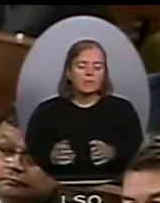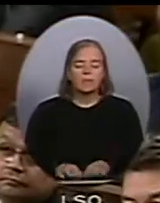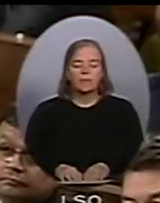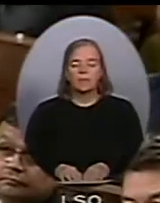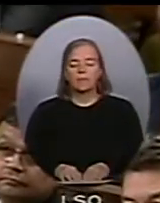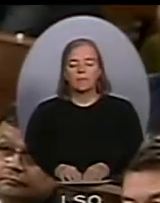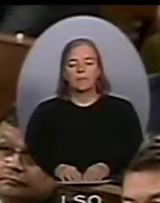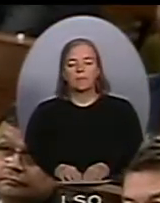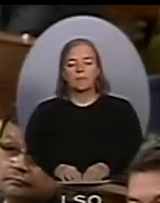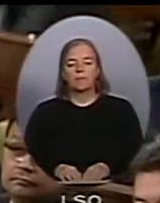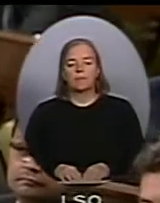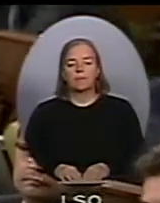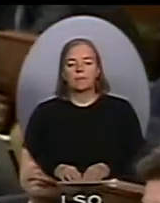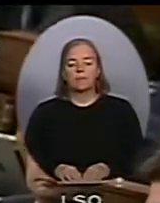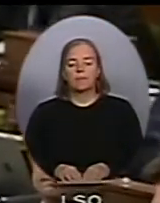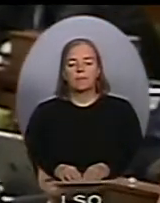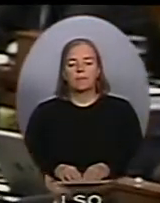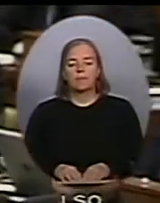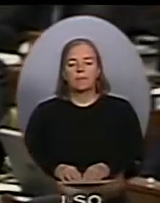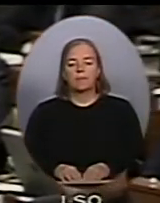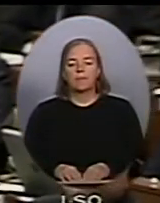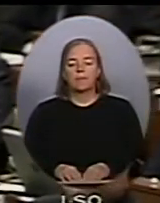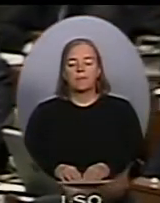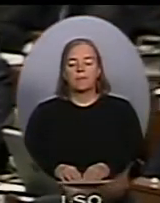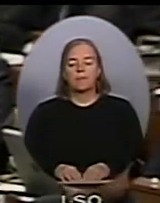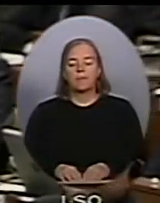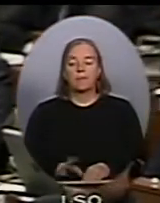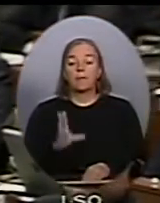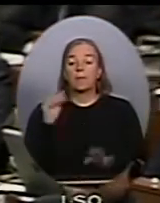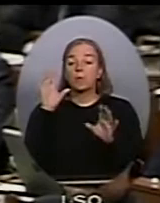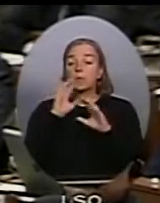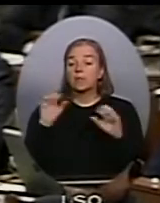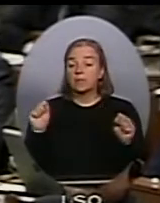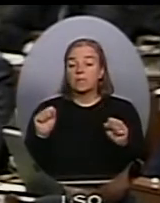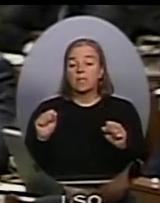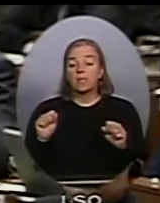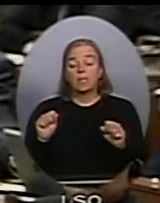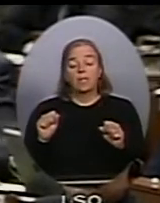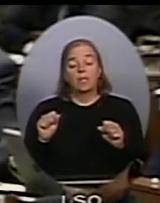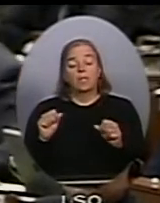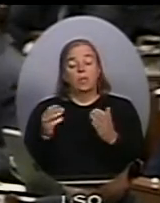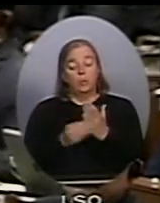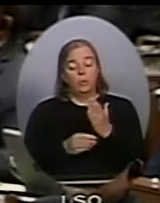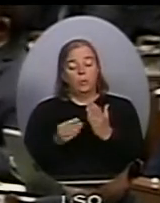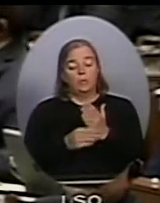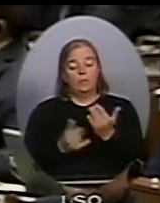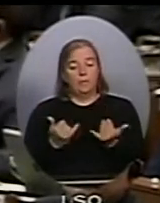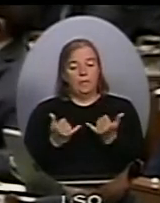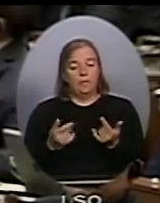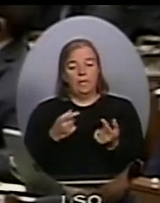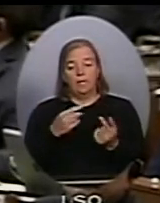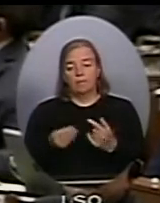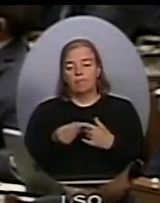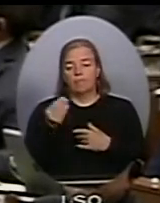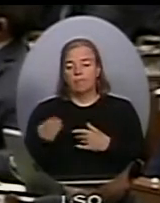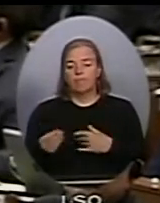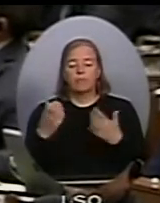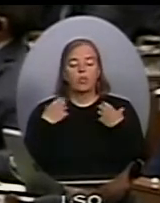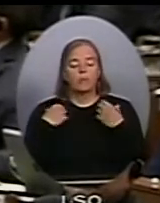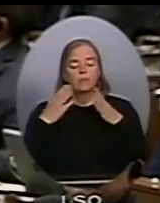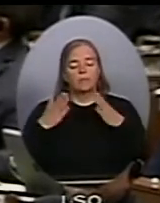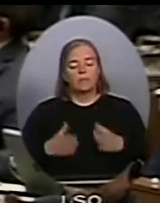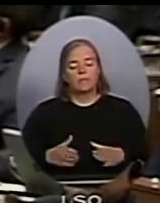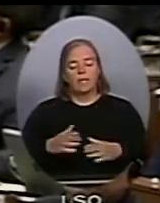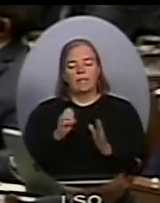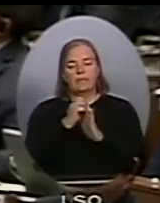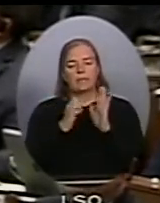Speaker, this matter has been referred to the Ethics Officer, Mary Dawson, for review, as it properly should. It is currently